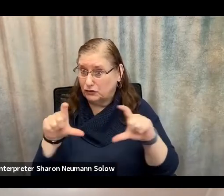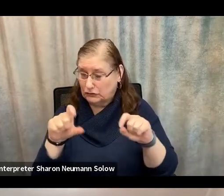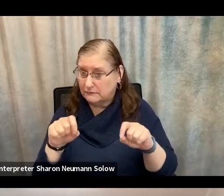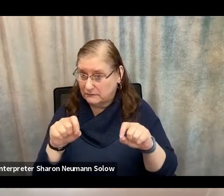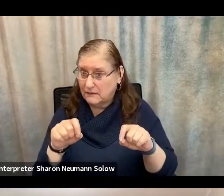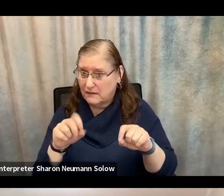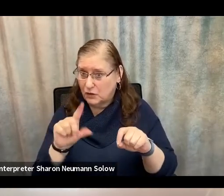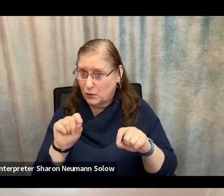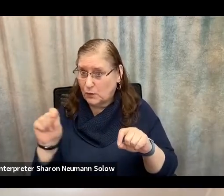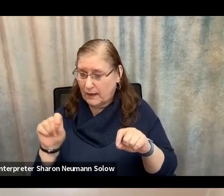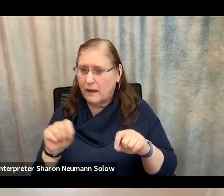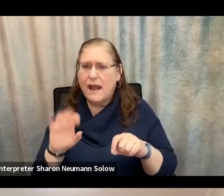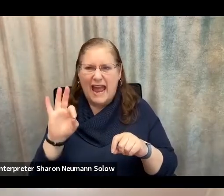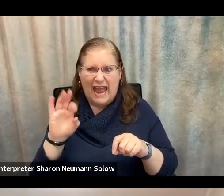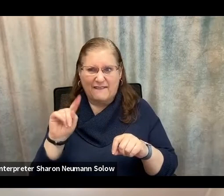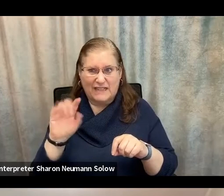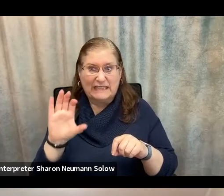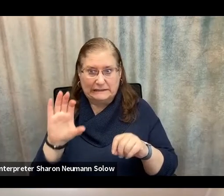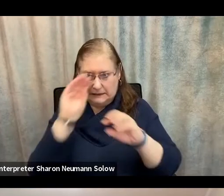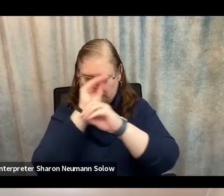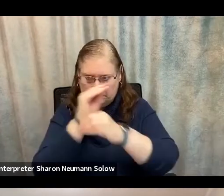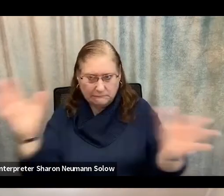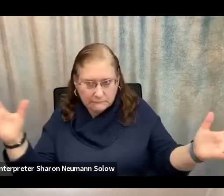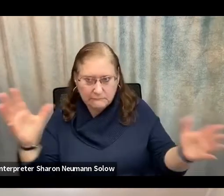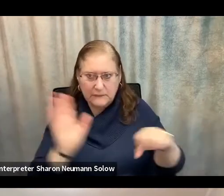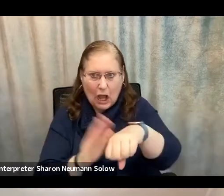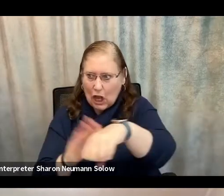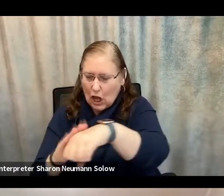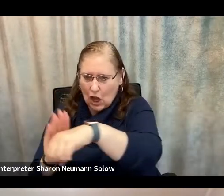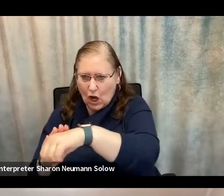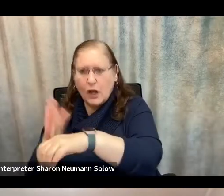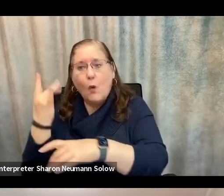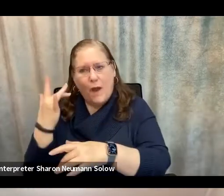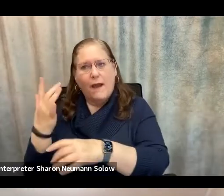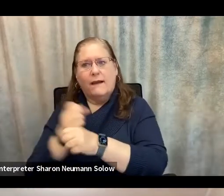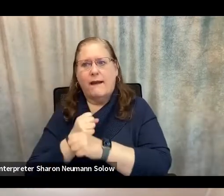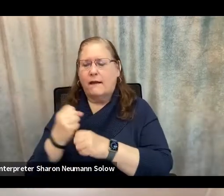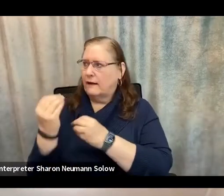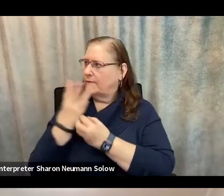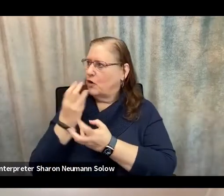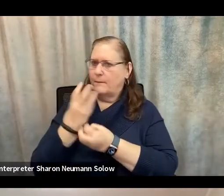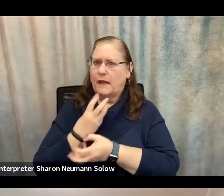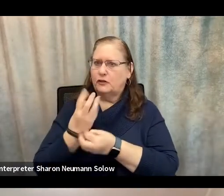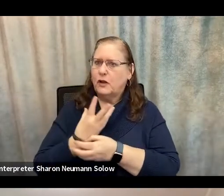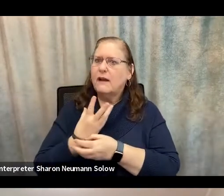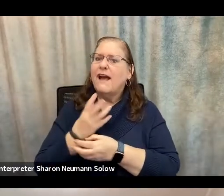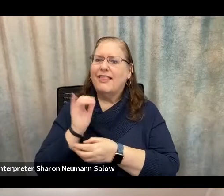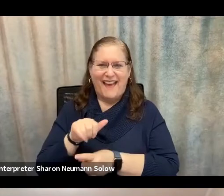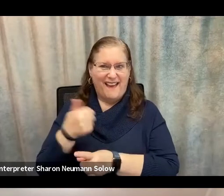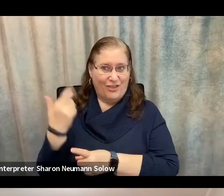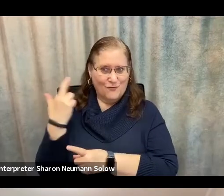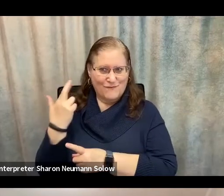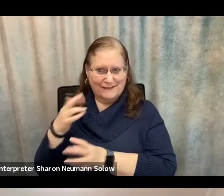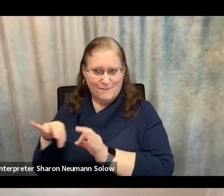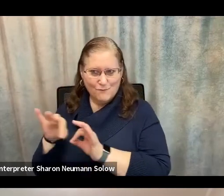And again, this is based off of information we were receiving. One more reason to report these type of frauds. But we, as a